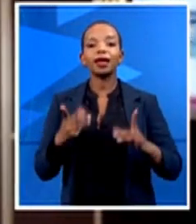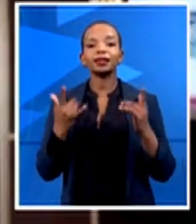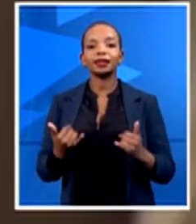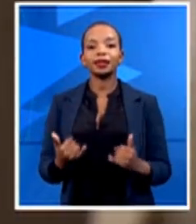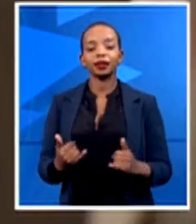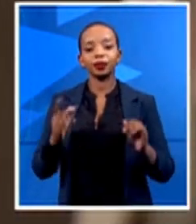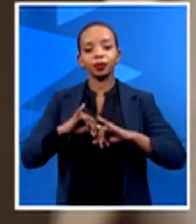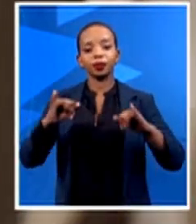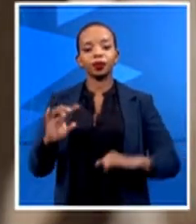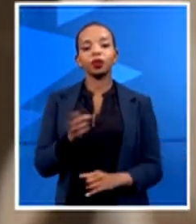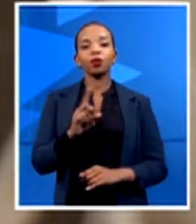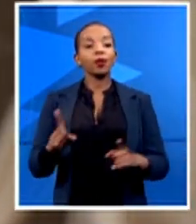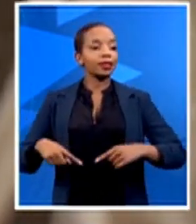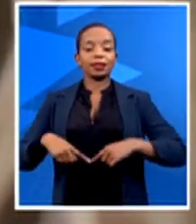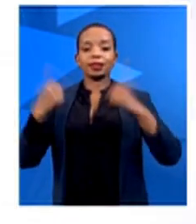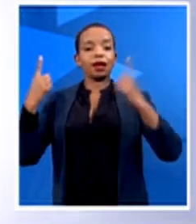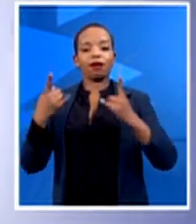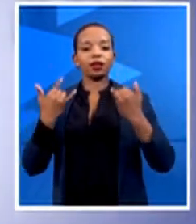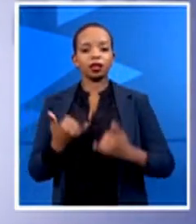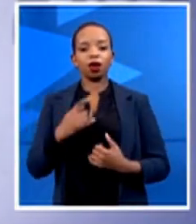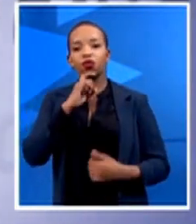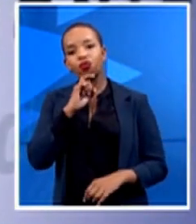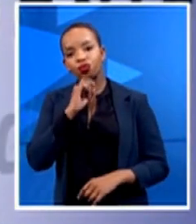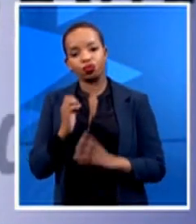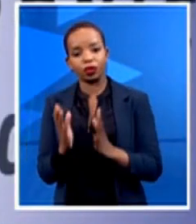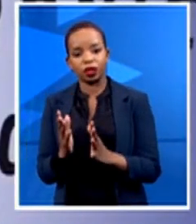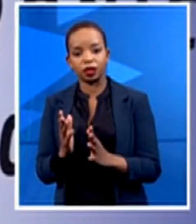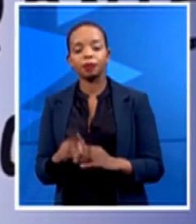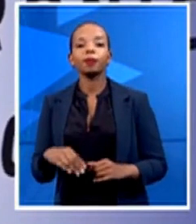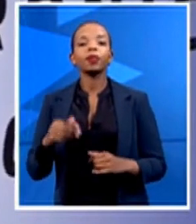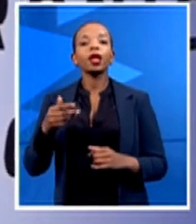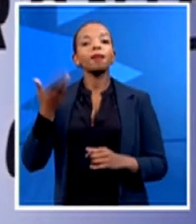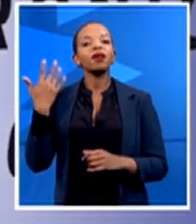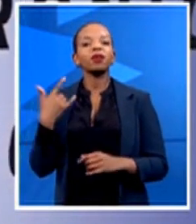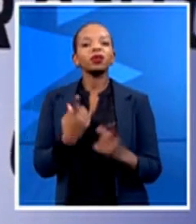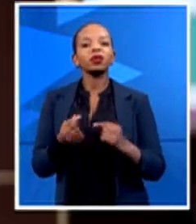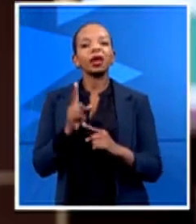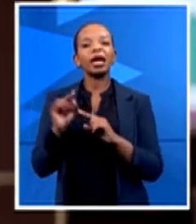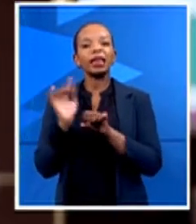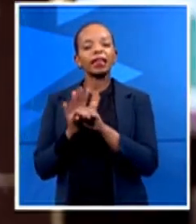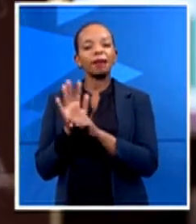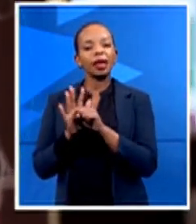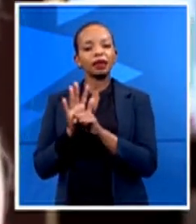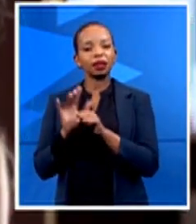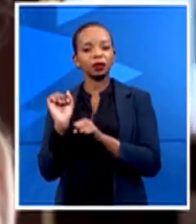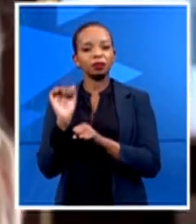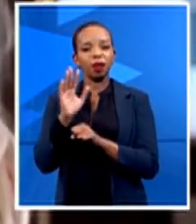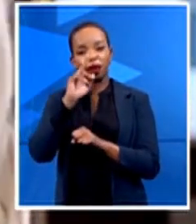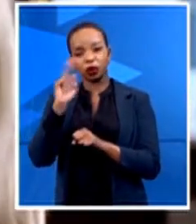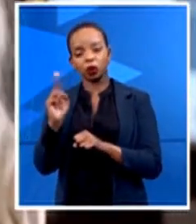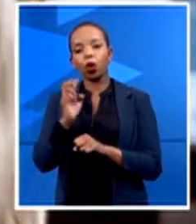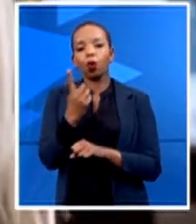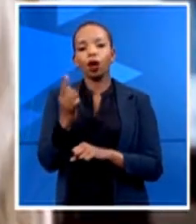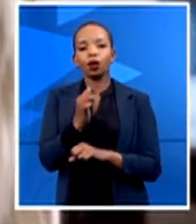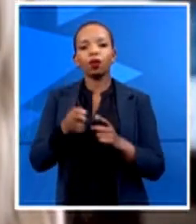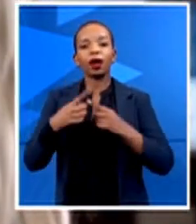You were flighting in the background there one of our newest technology in Advano Tech. It's